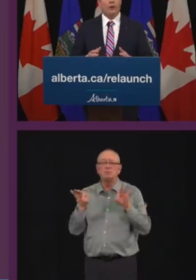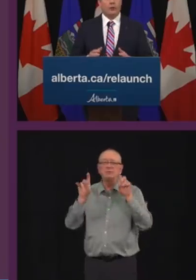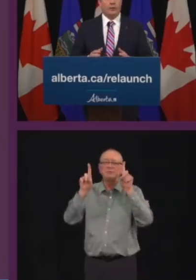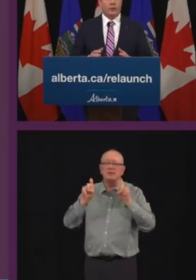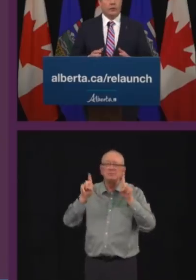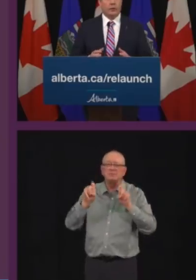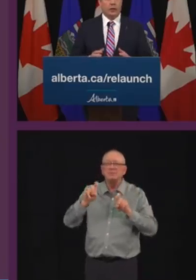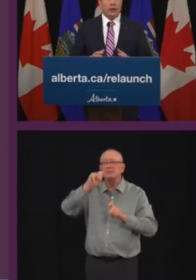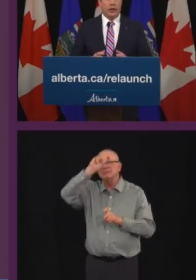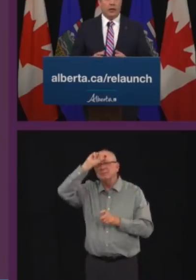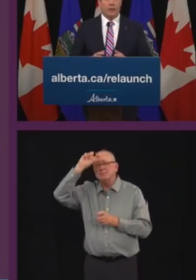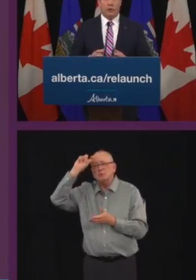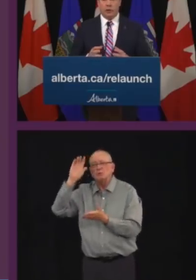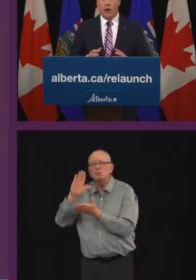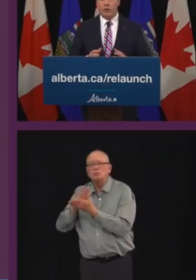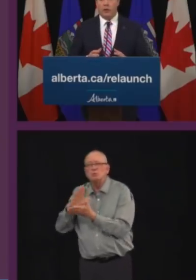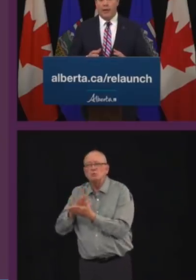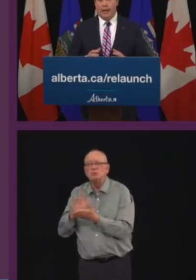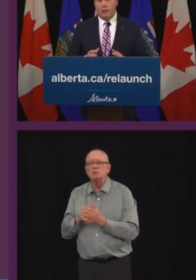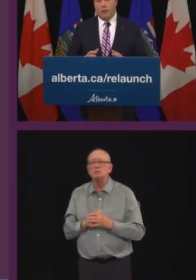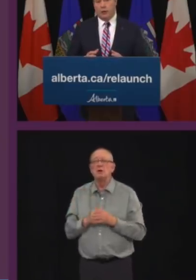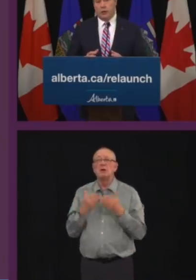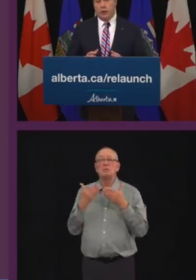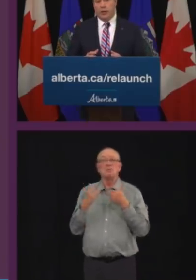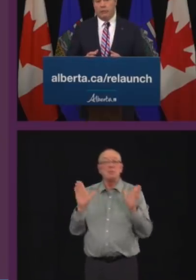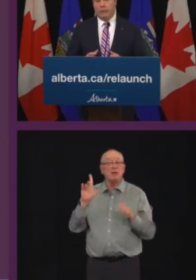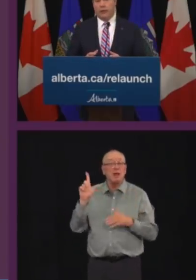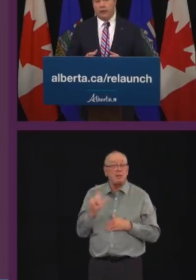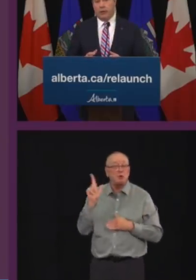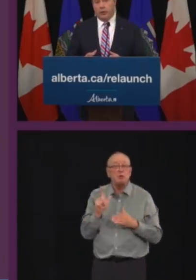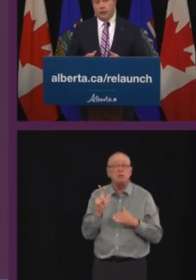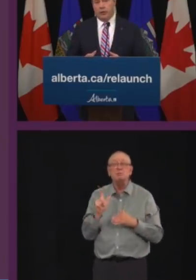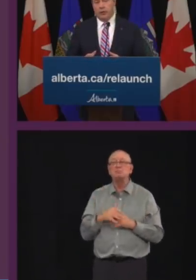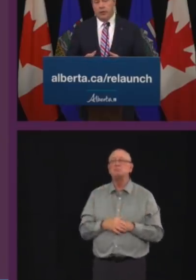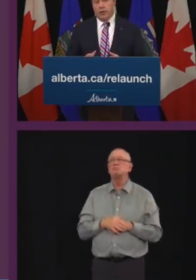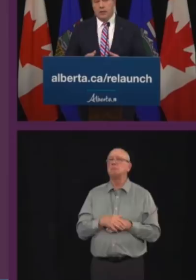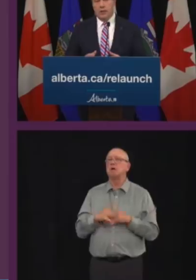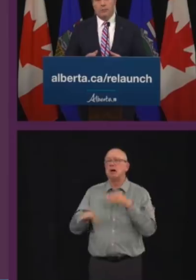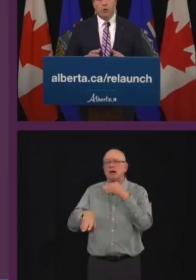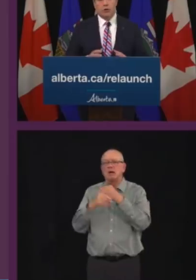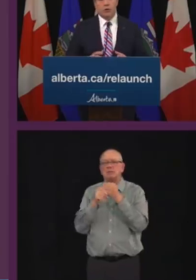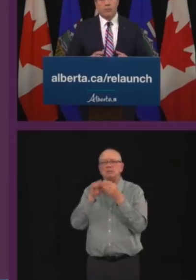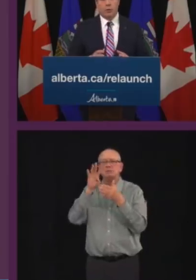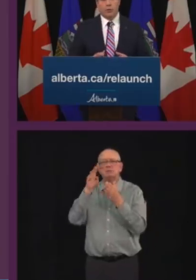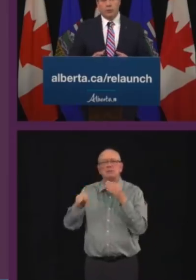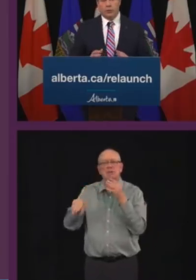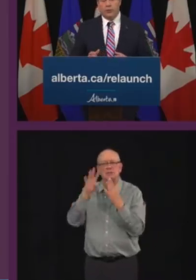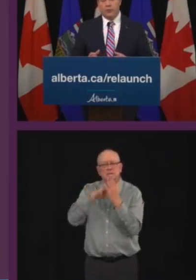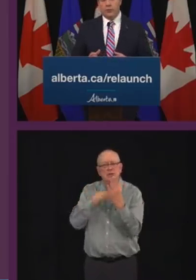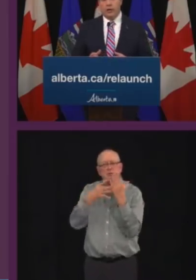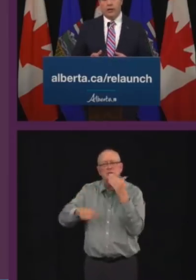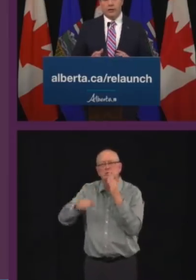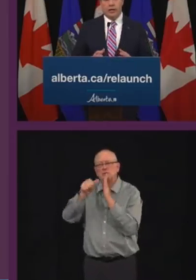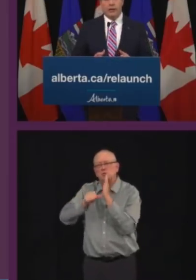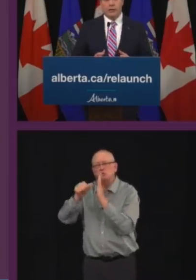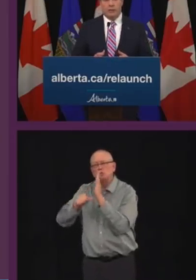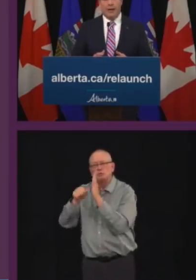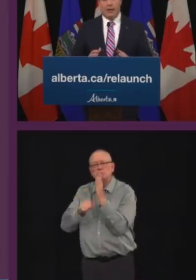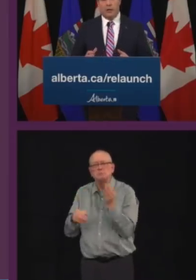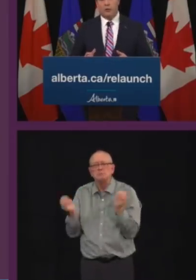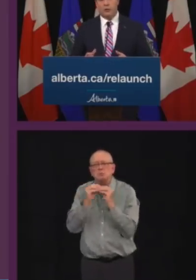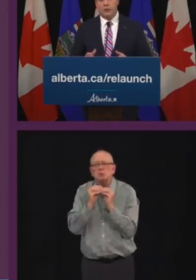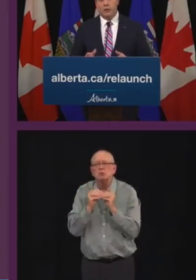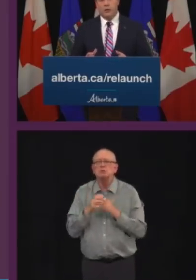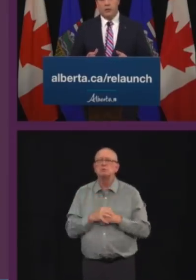Wellness services like massage, acupuncture and reflexology. Most personal services like aesthetics